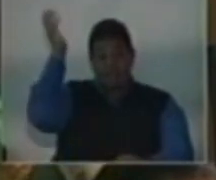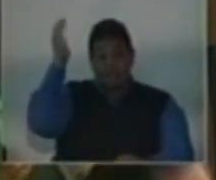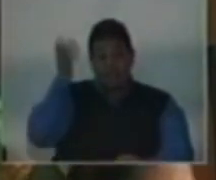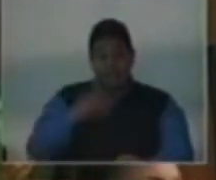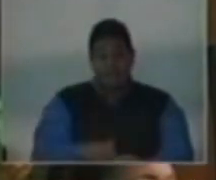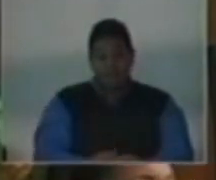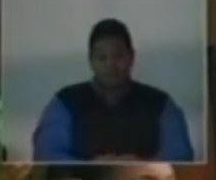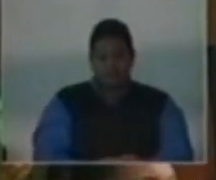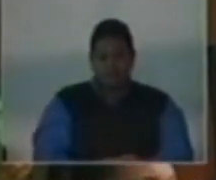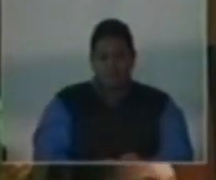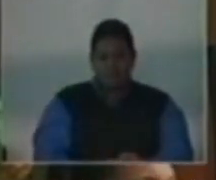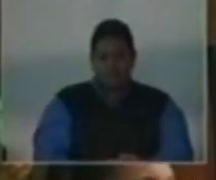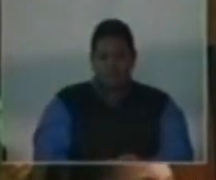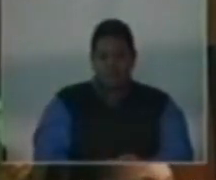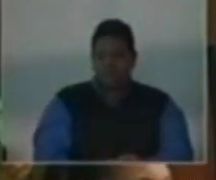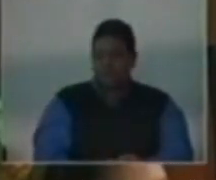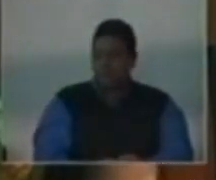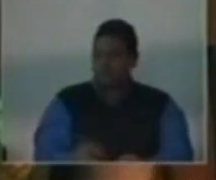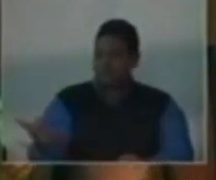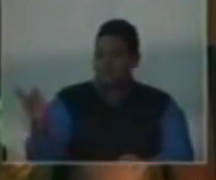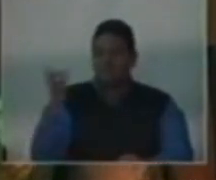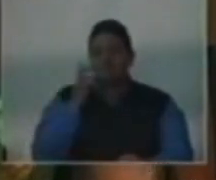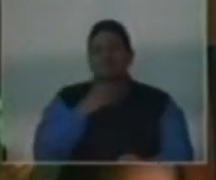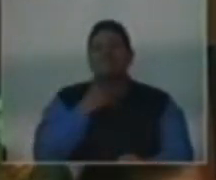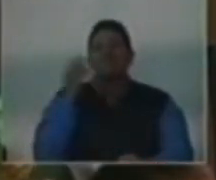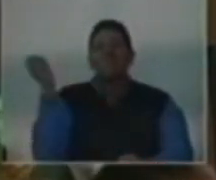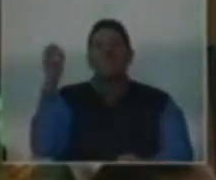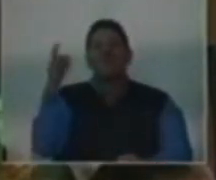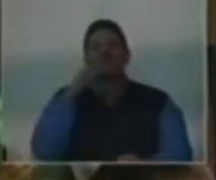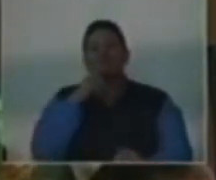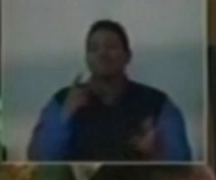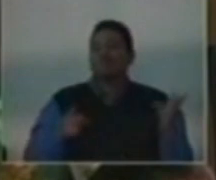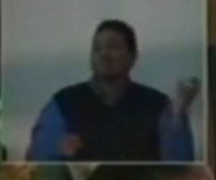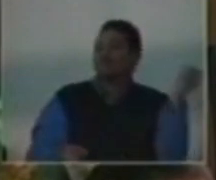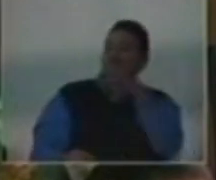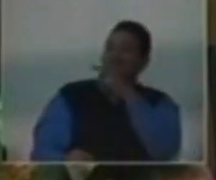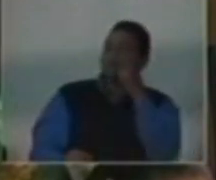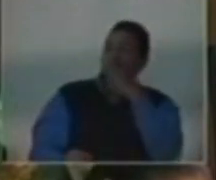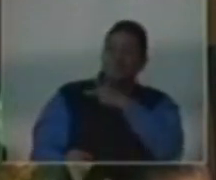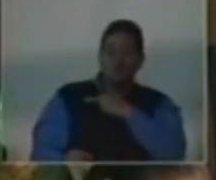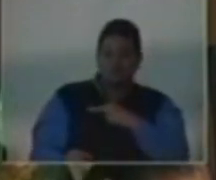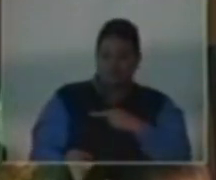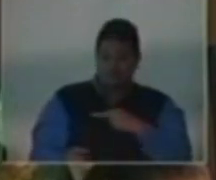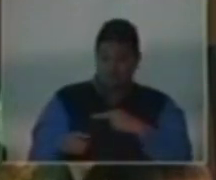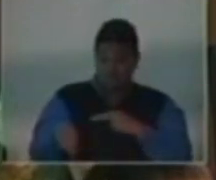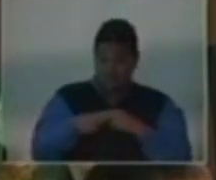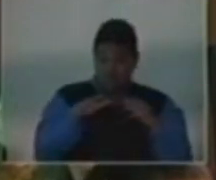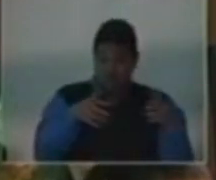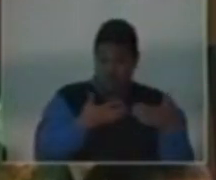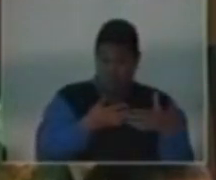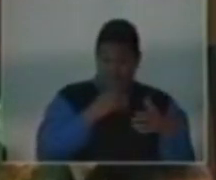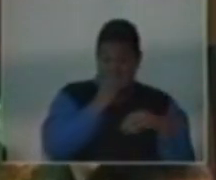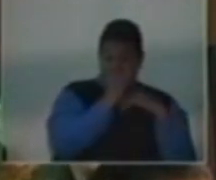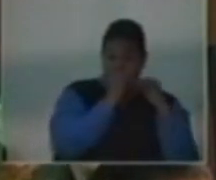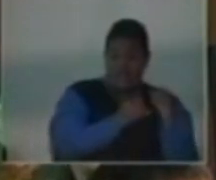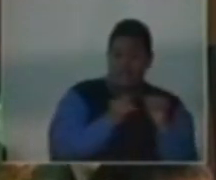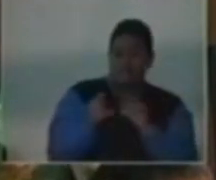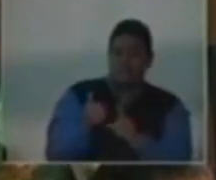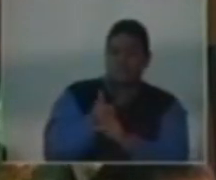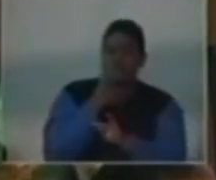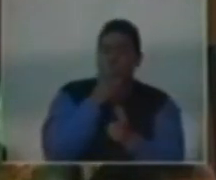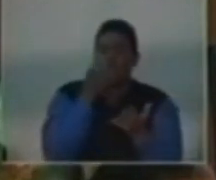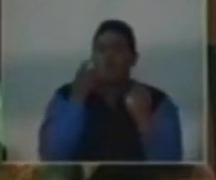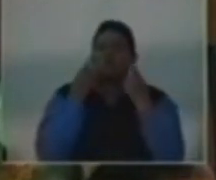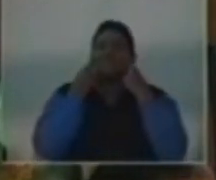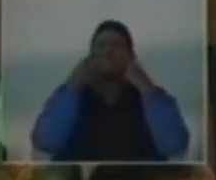driven by a group of individuals who want to fulfill